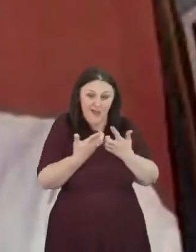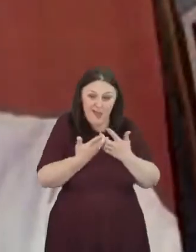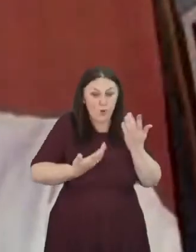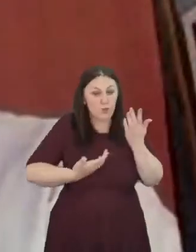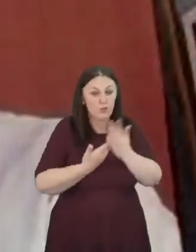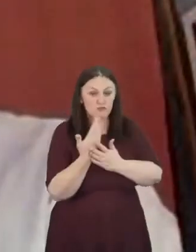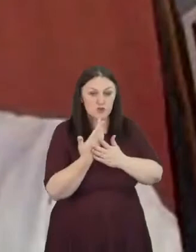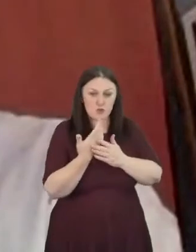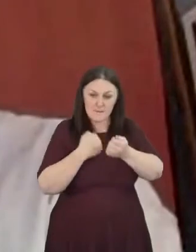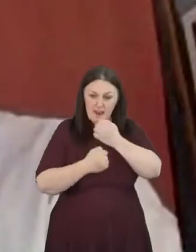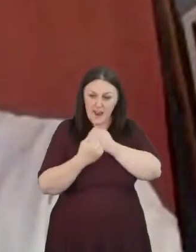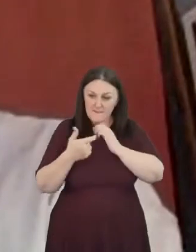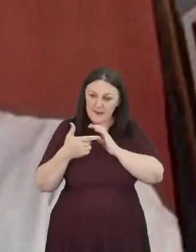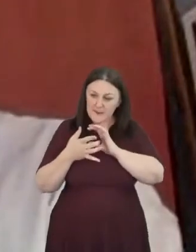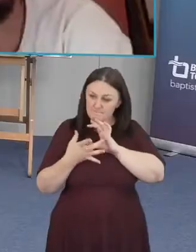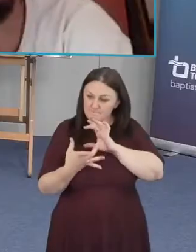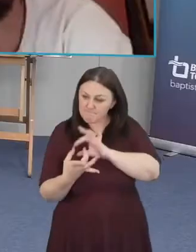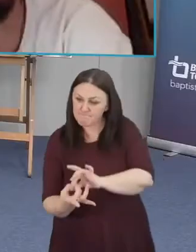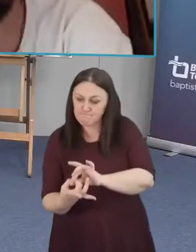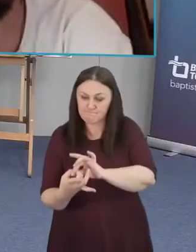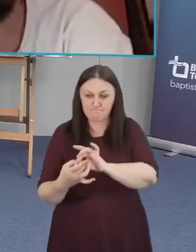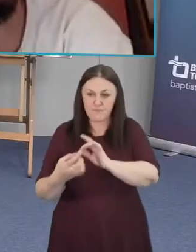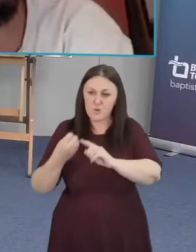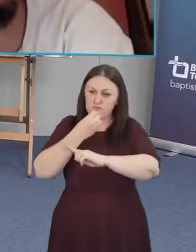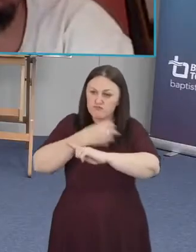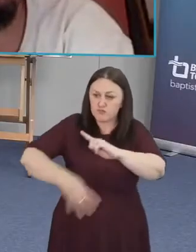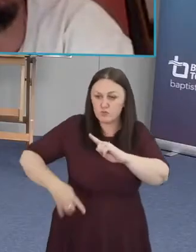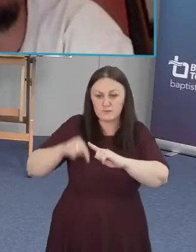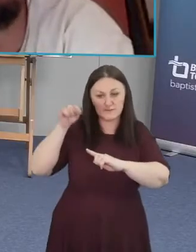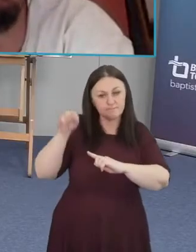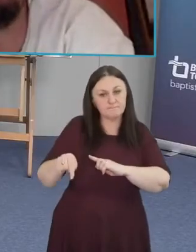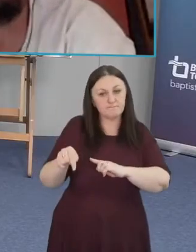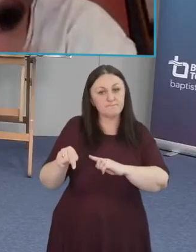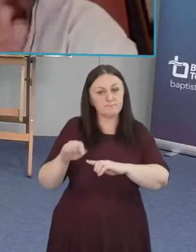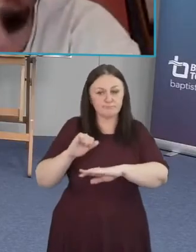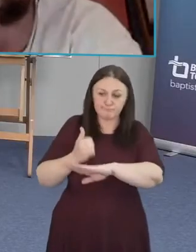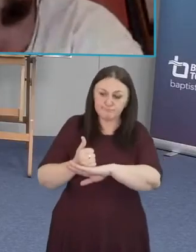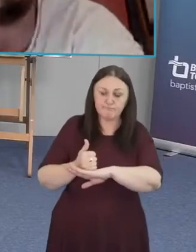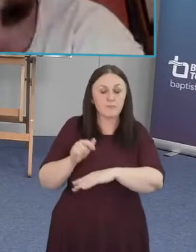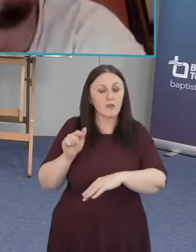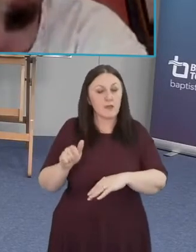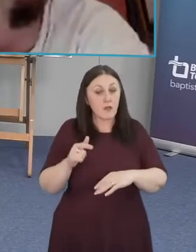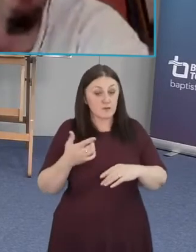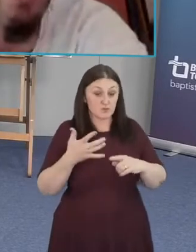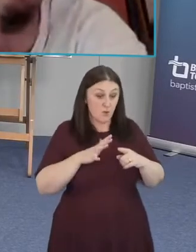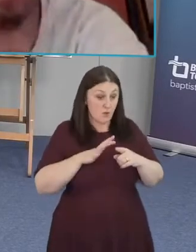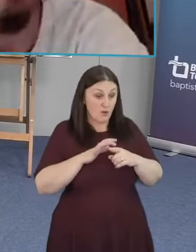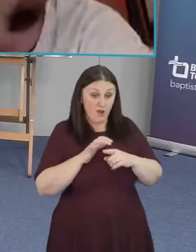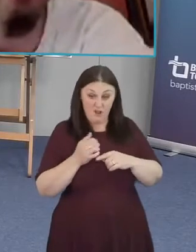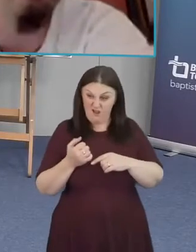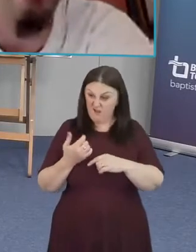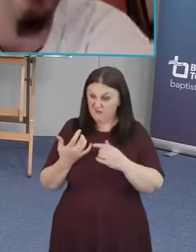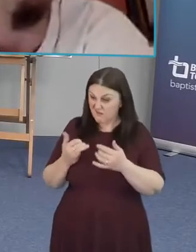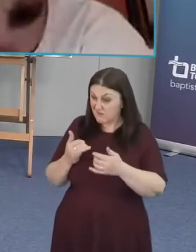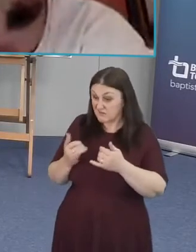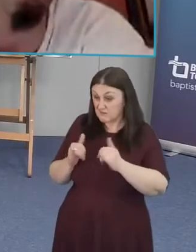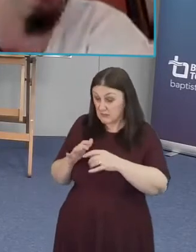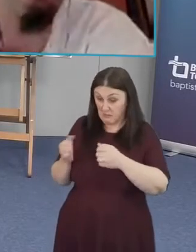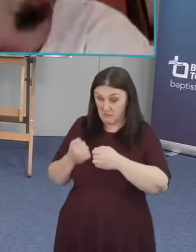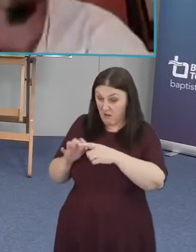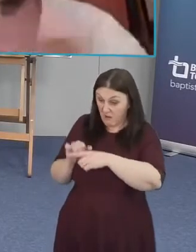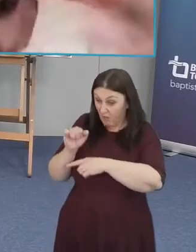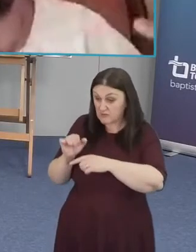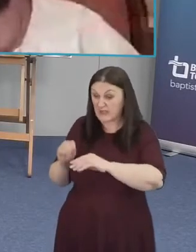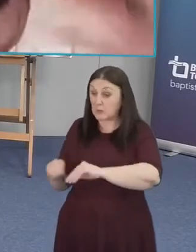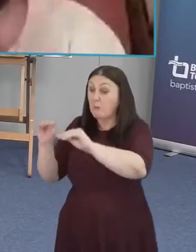in in among a people um and one of the cultural patterns is to move a lot right to move often